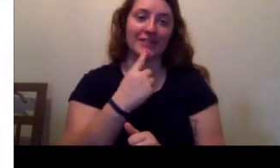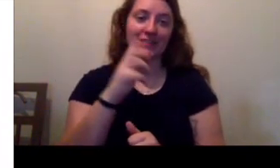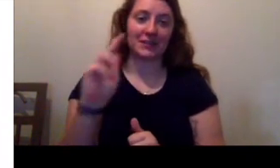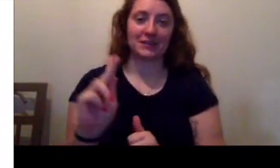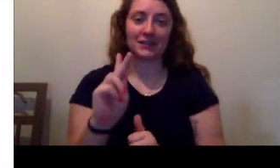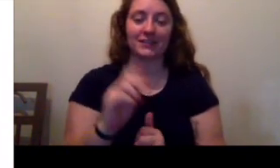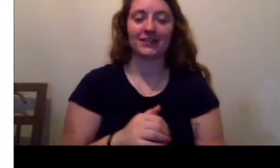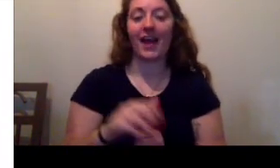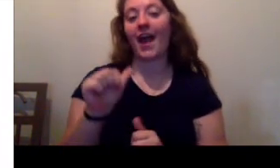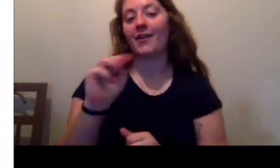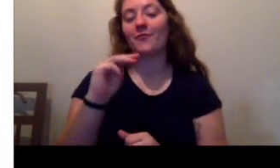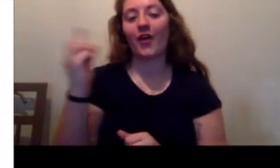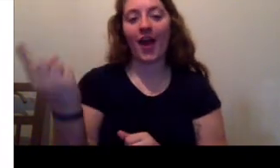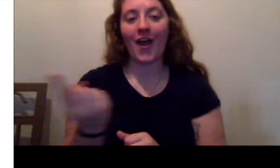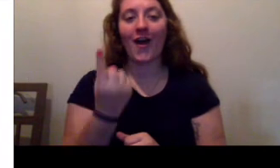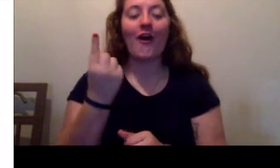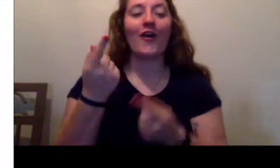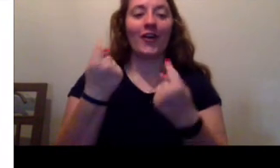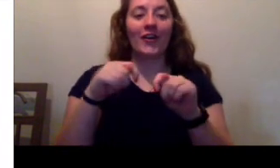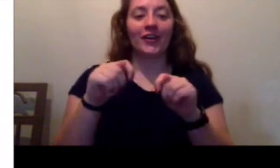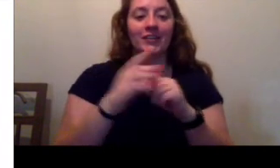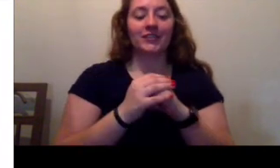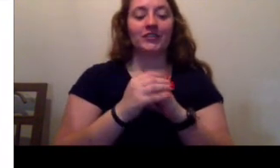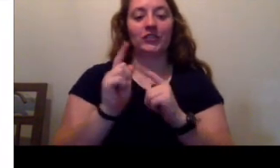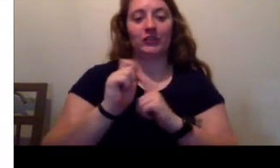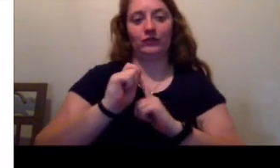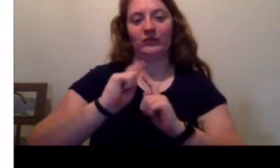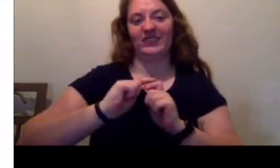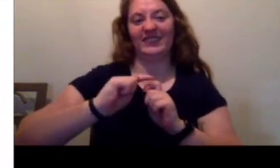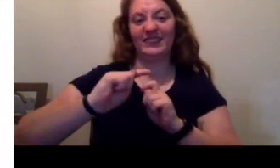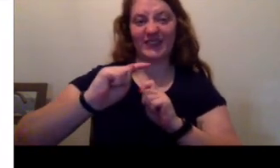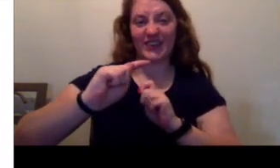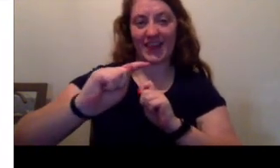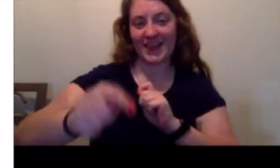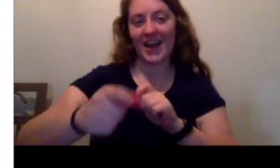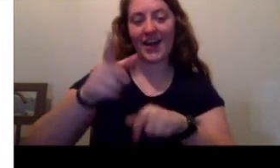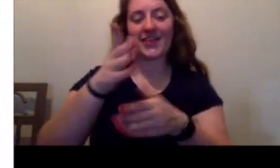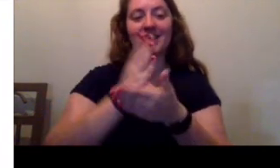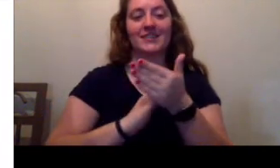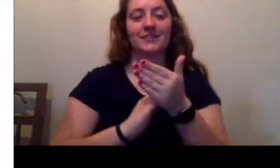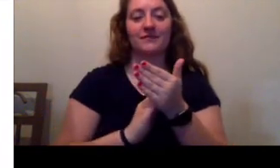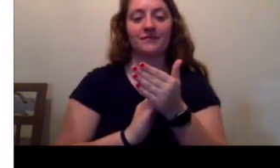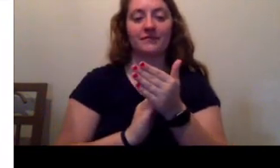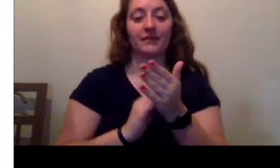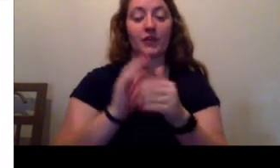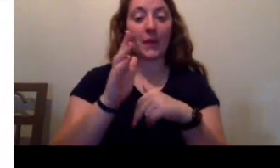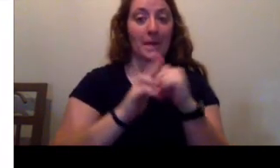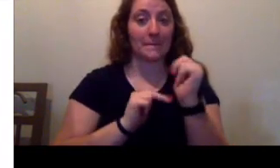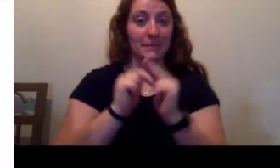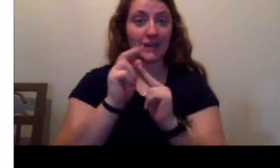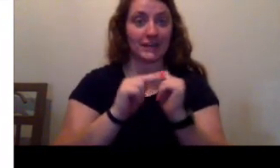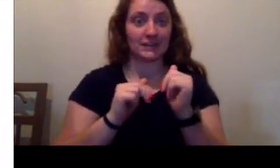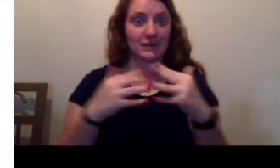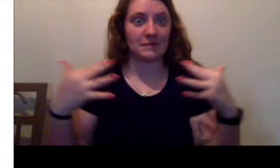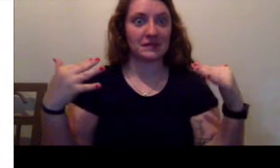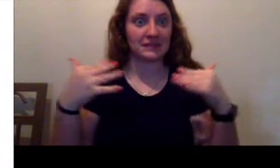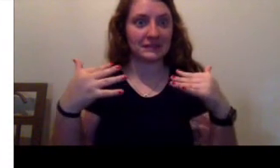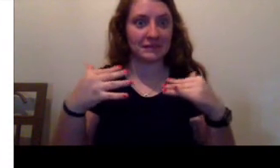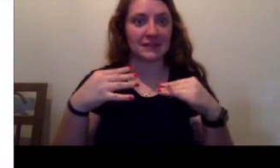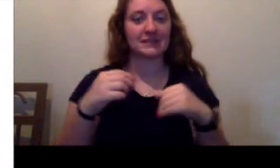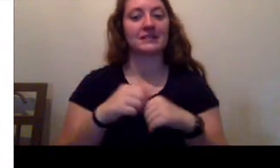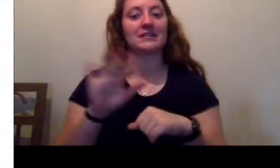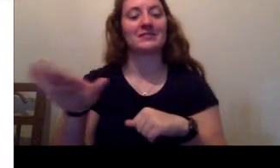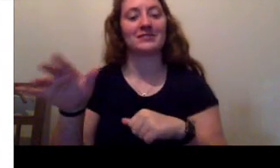Anne-Marie always tried to prolong this part to build up the suspense and tantalize her sister.